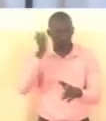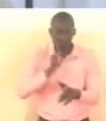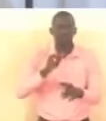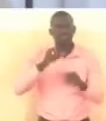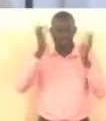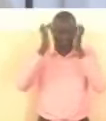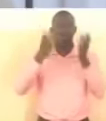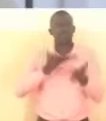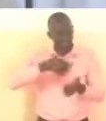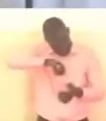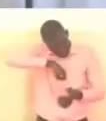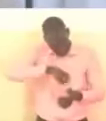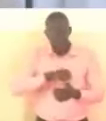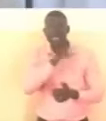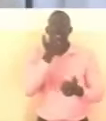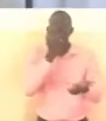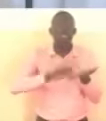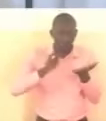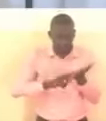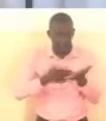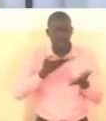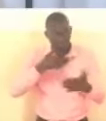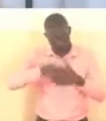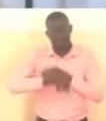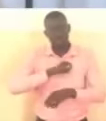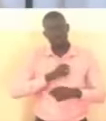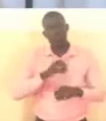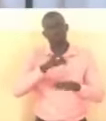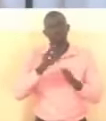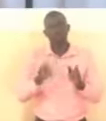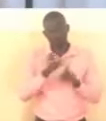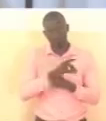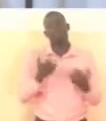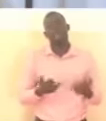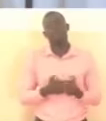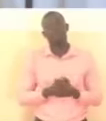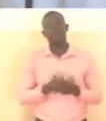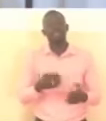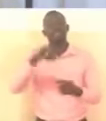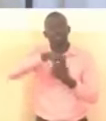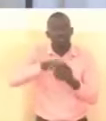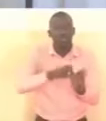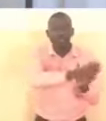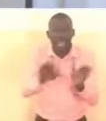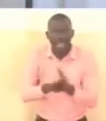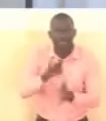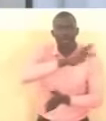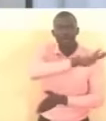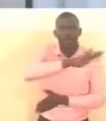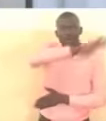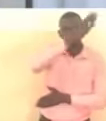disposal this include the land water fauna and flora which have to be utilized